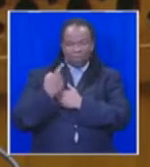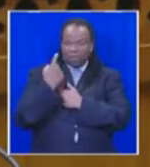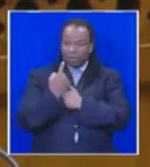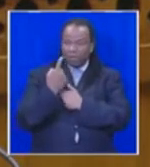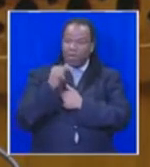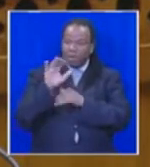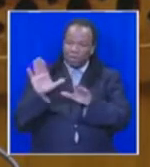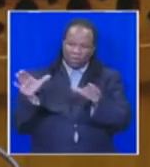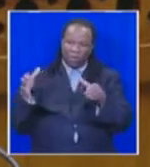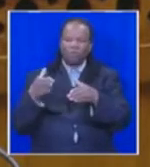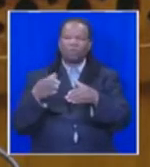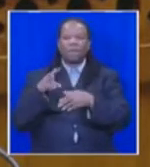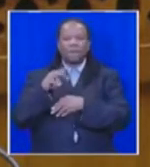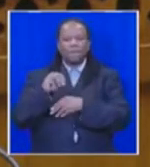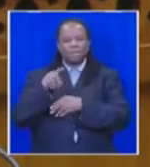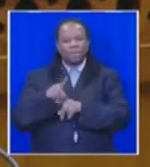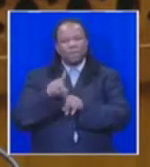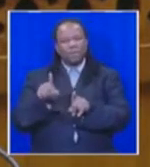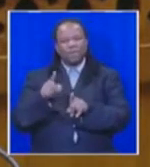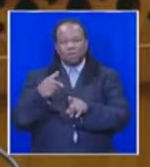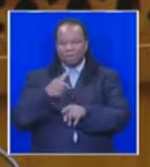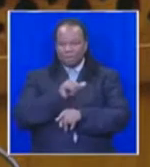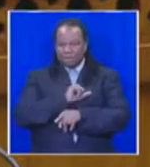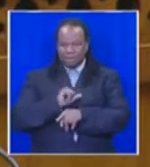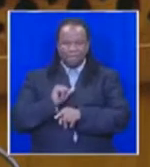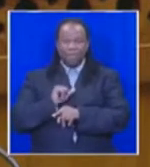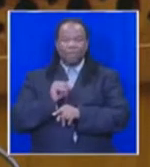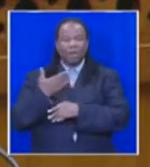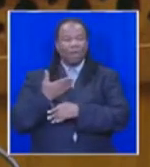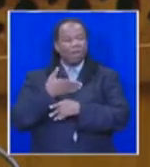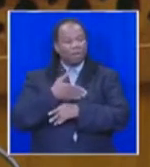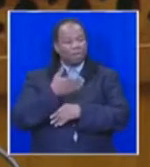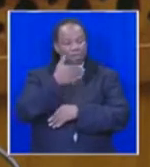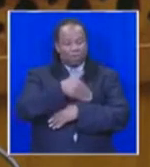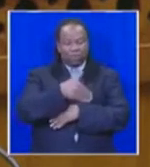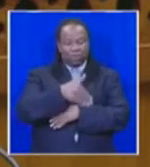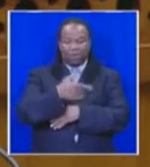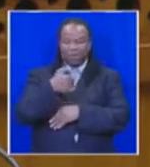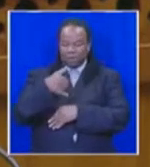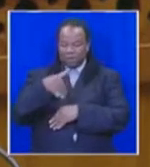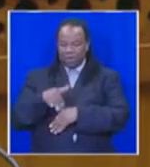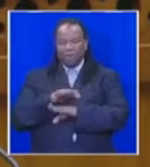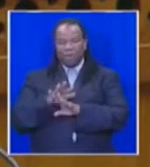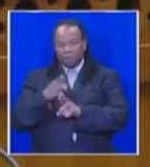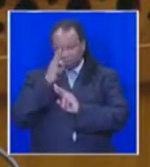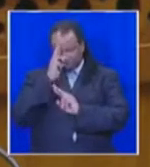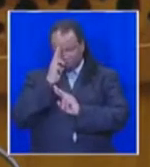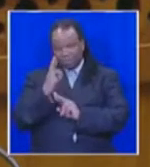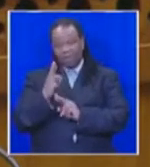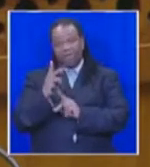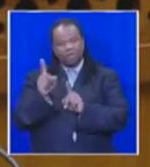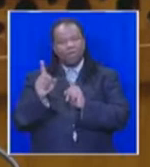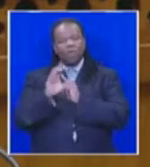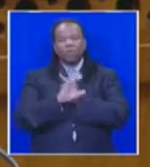collectively and demanded of us conduct of inside and outside of the National Assembly that showed respect for not only the Constitution